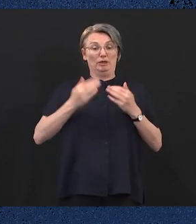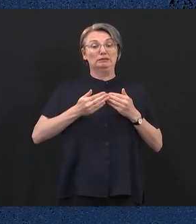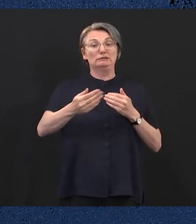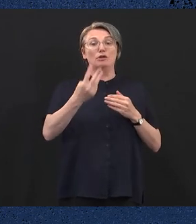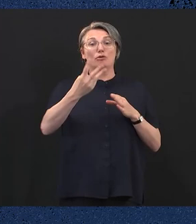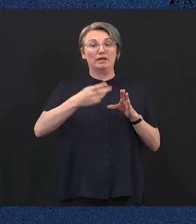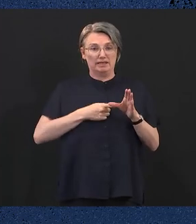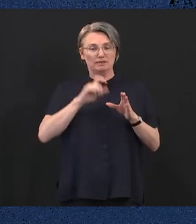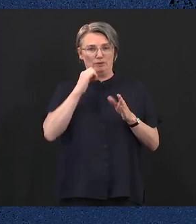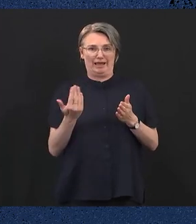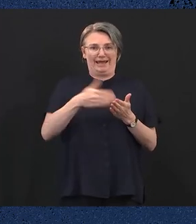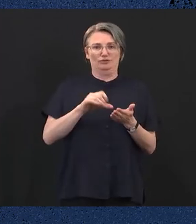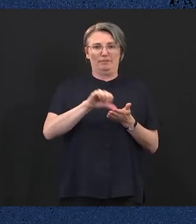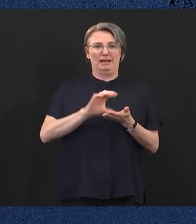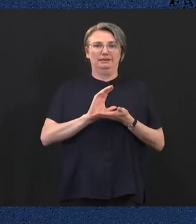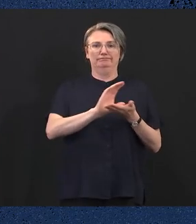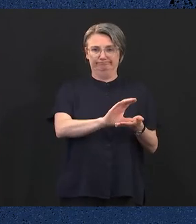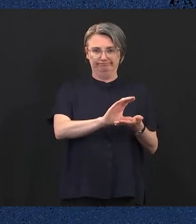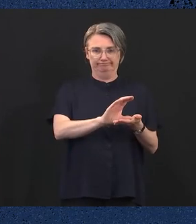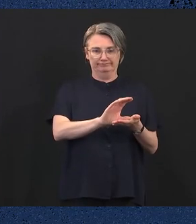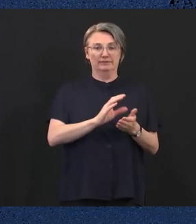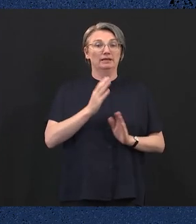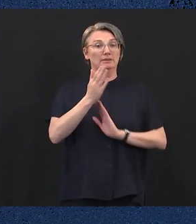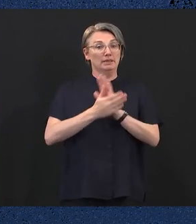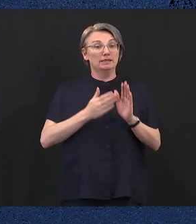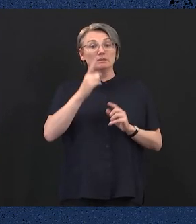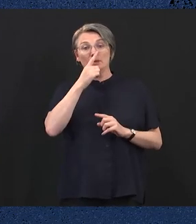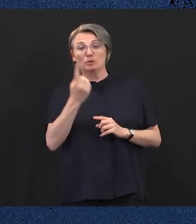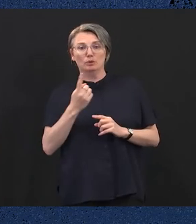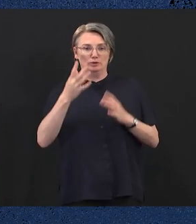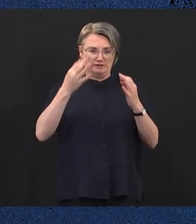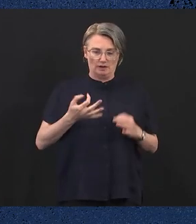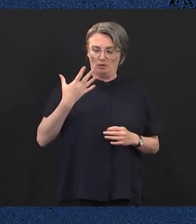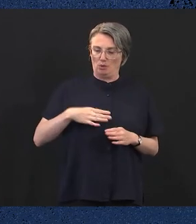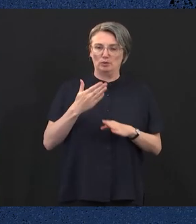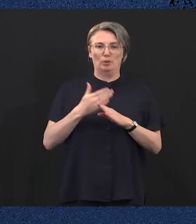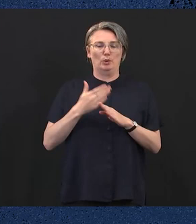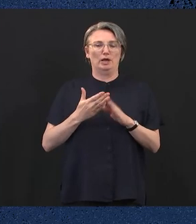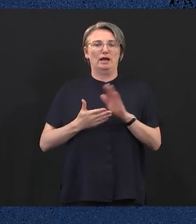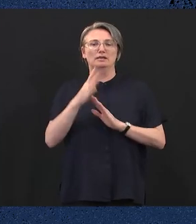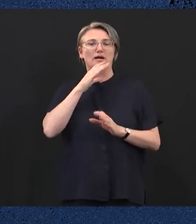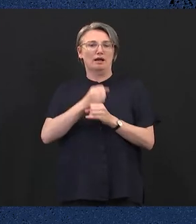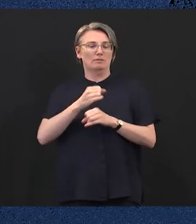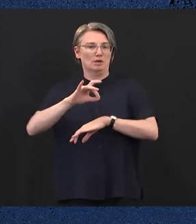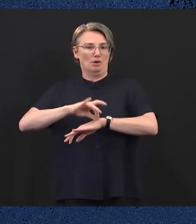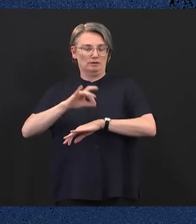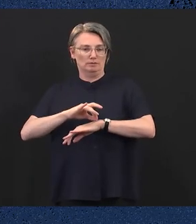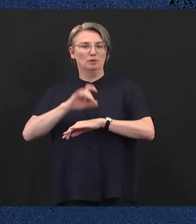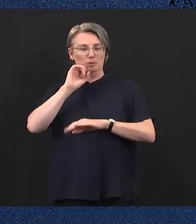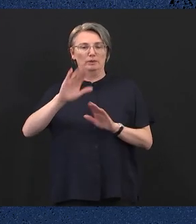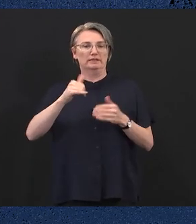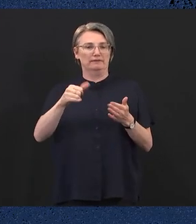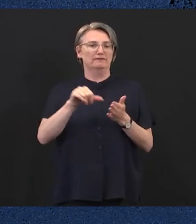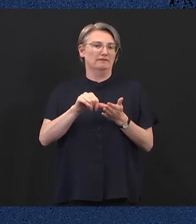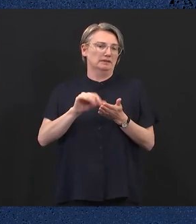rewarding those who choose to take up careers in Victoria's public health system. Commonwealth Games.